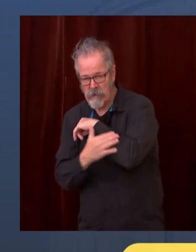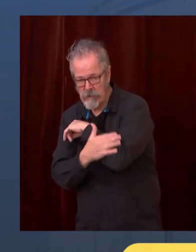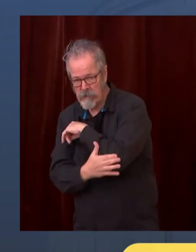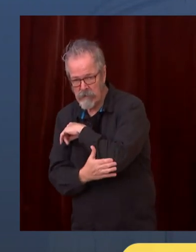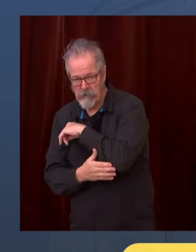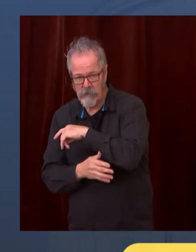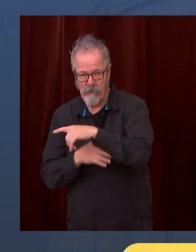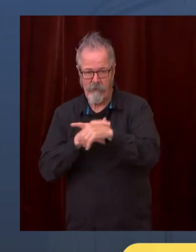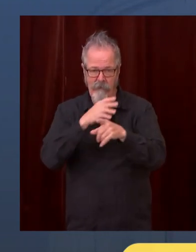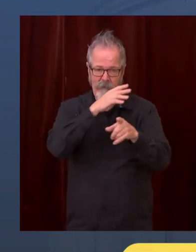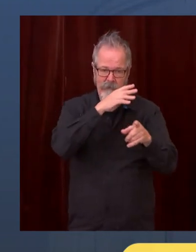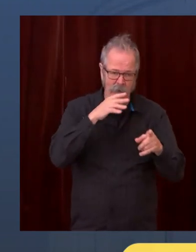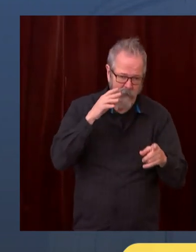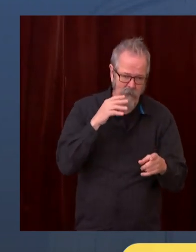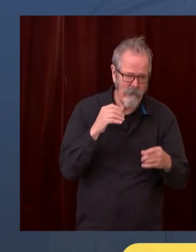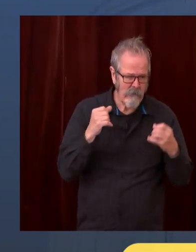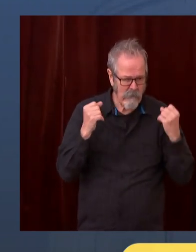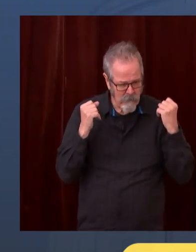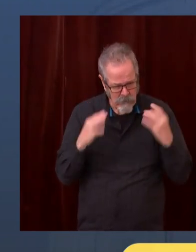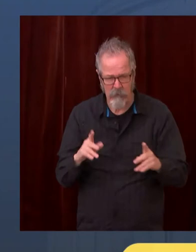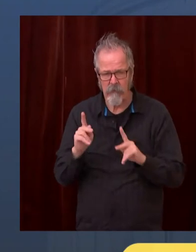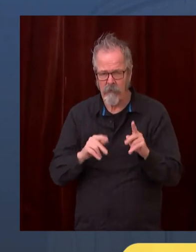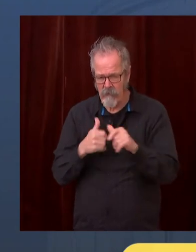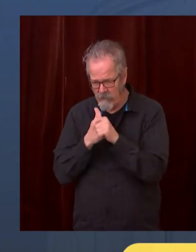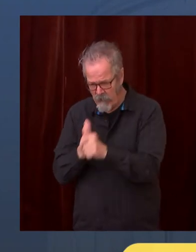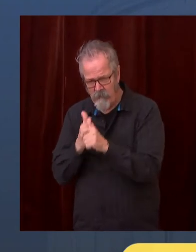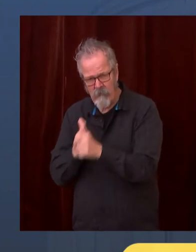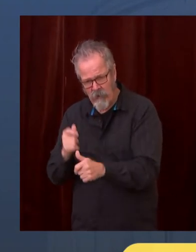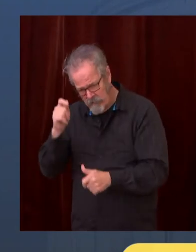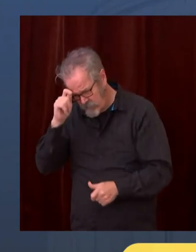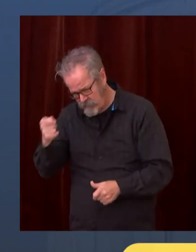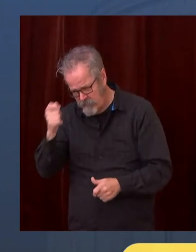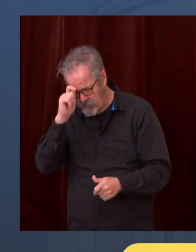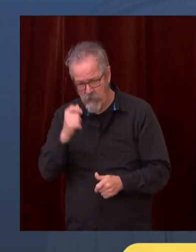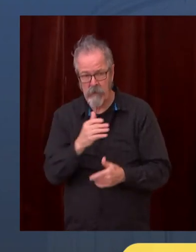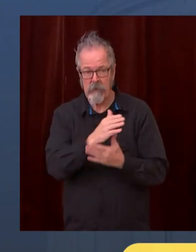in eastern Washington. How are you going to handle such a large diverse state?